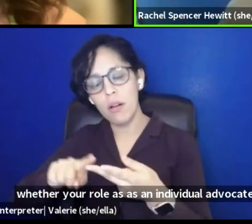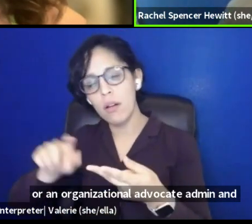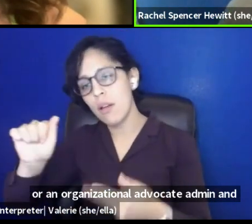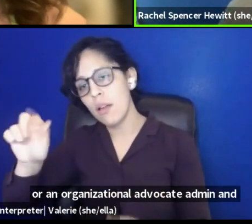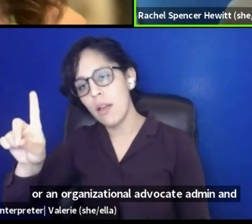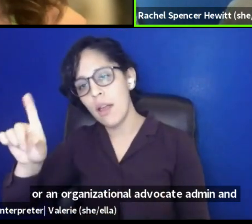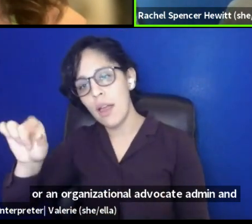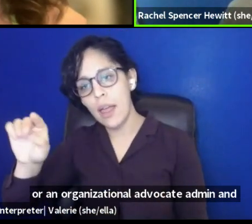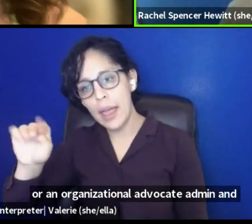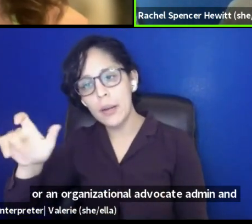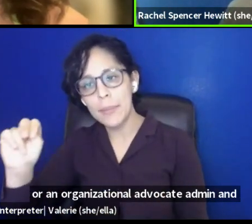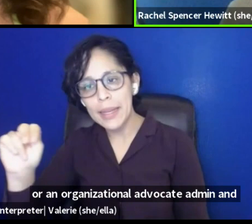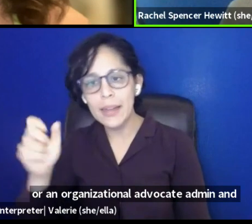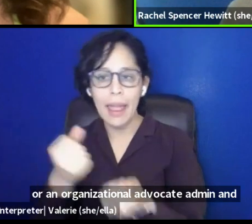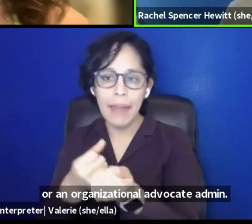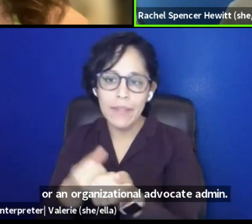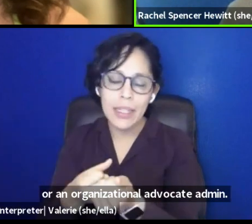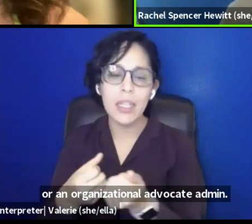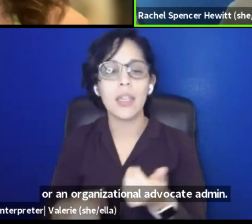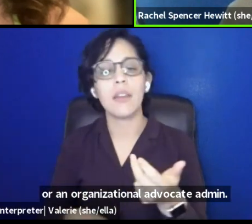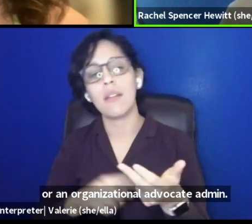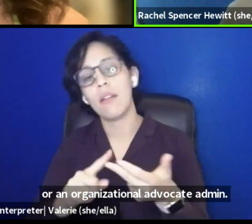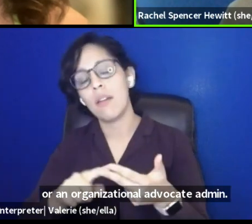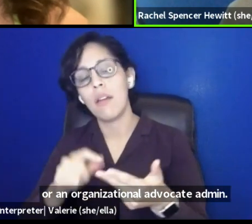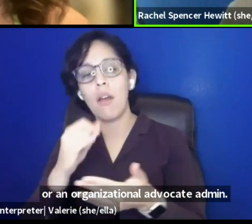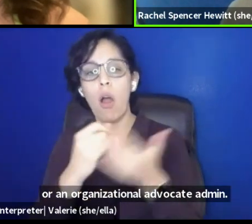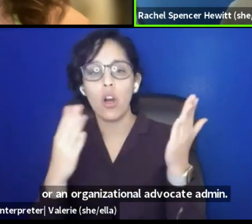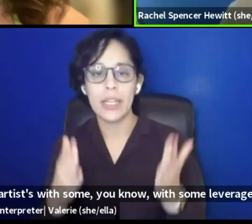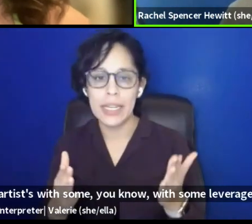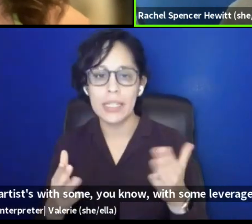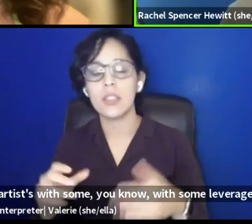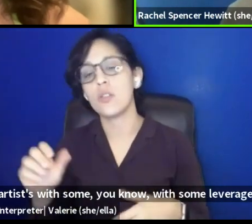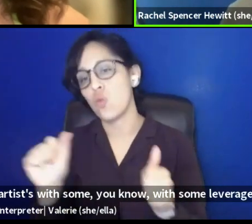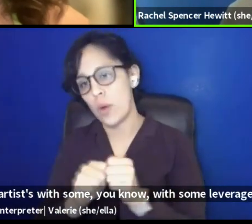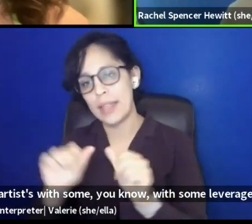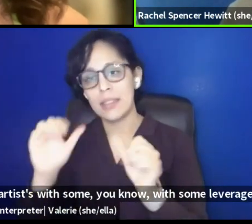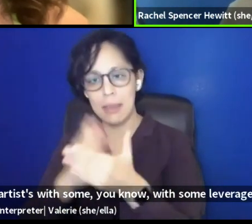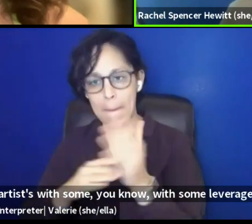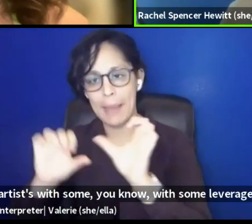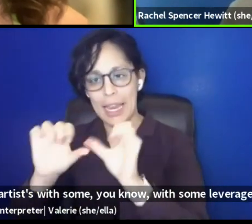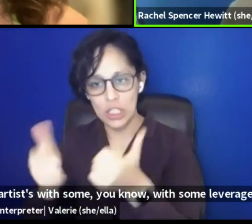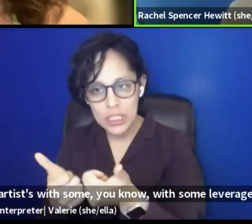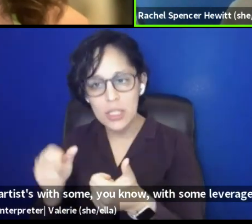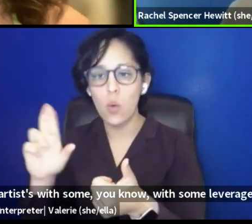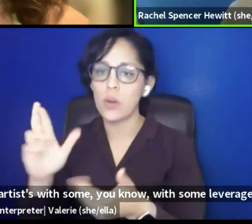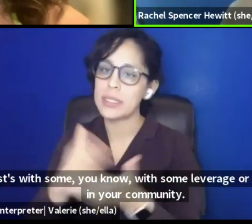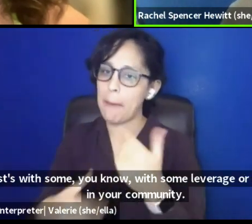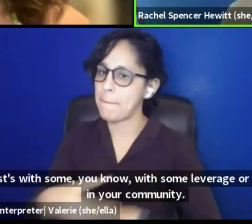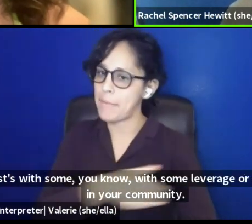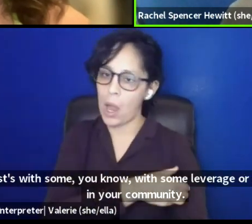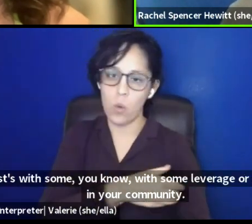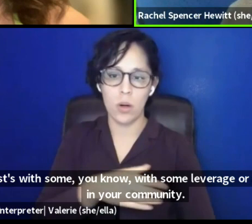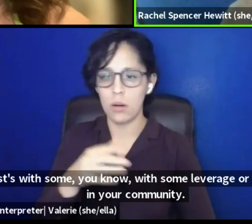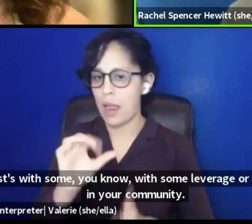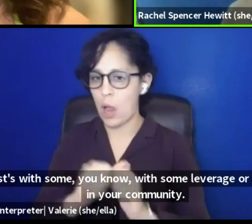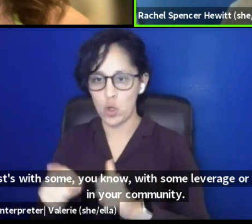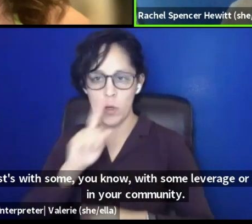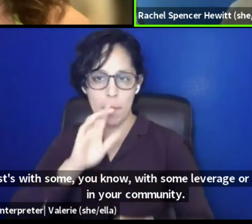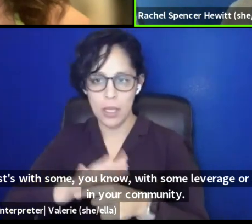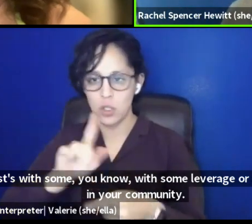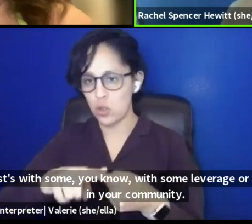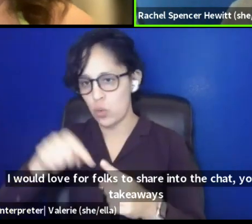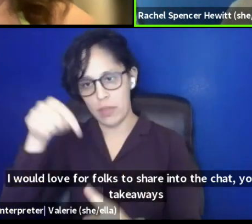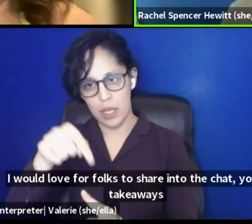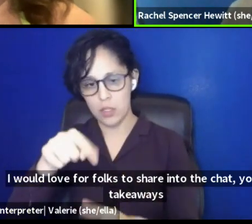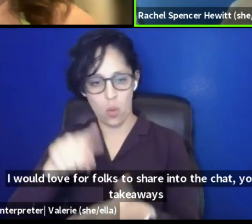artist with some, you know, with some leverage or, uh, agency in your community. Um, I would love for folks to share into the chat, your